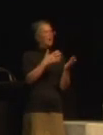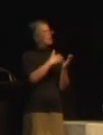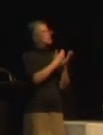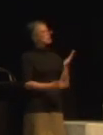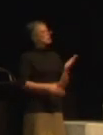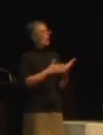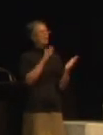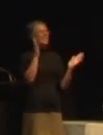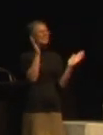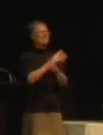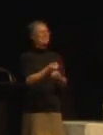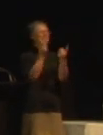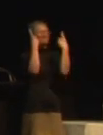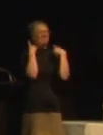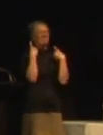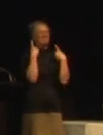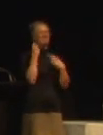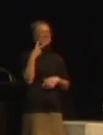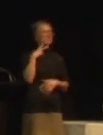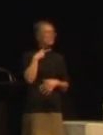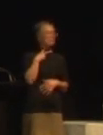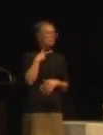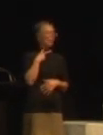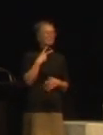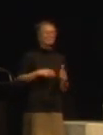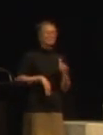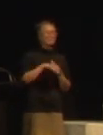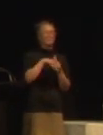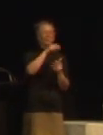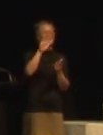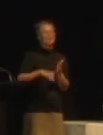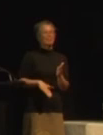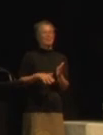felt disappointed he wasn't able to have the full experience like everybody else.